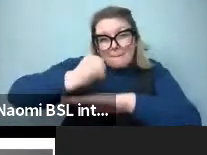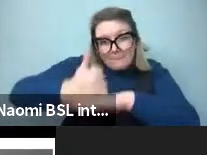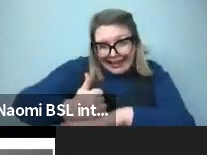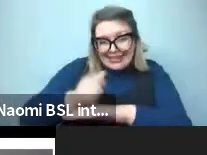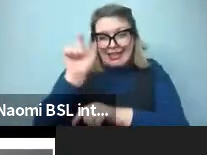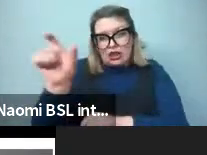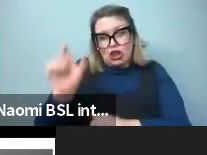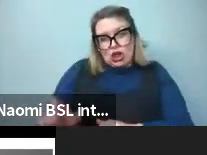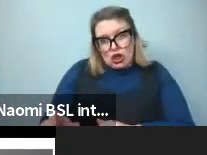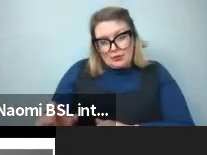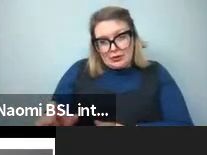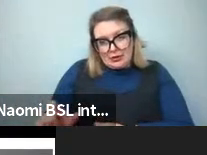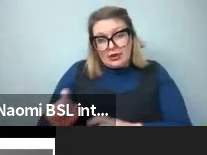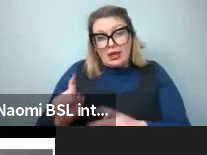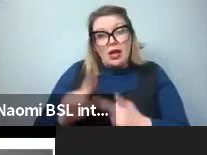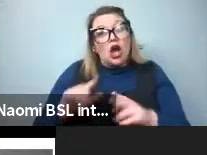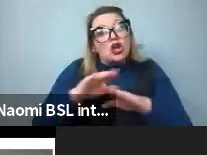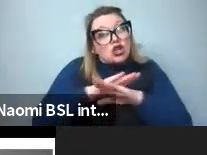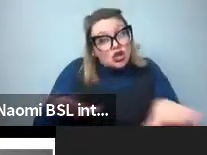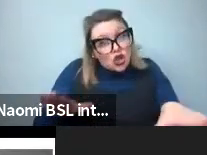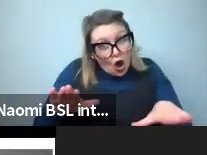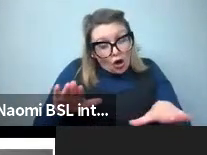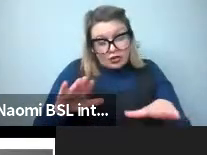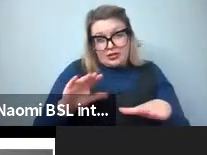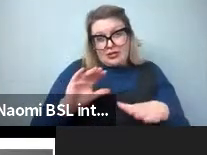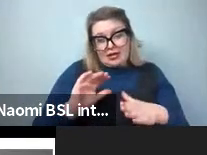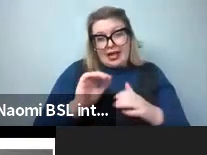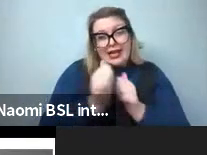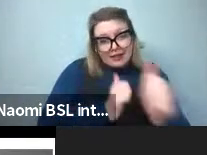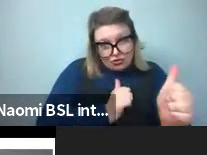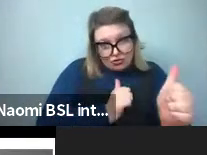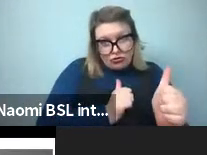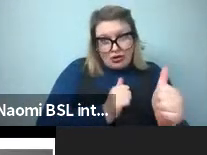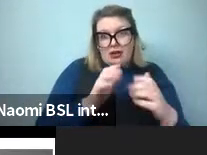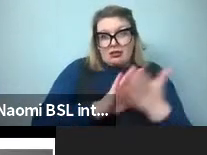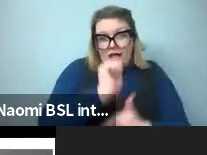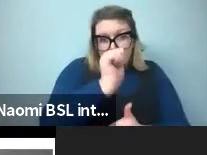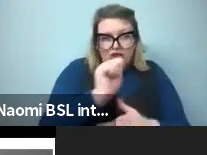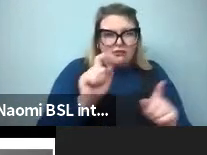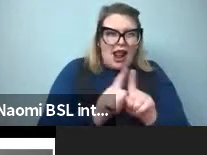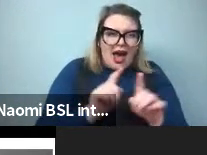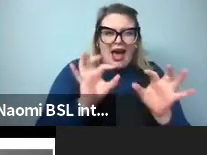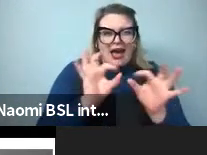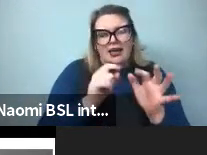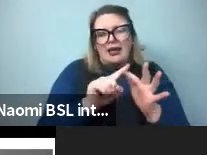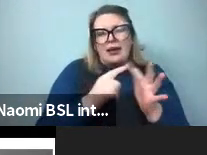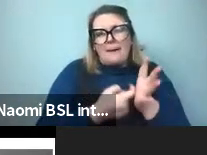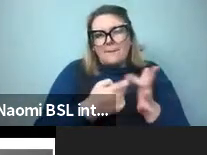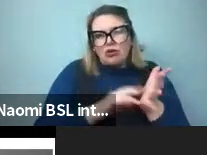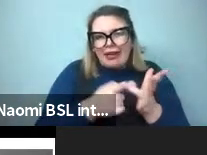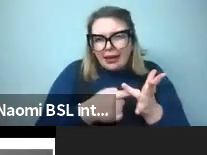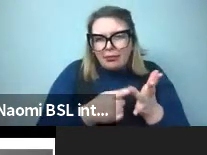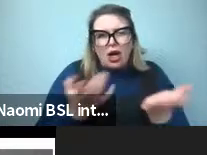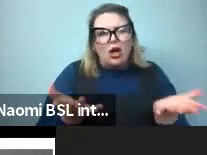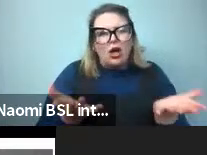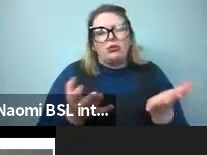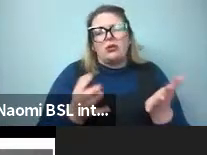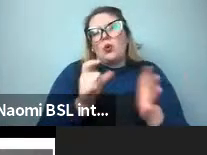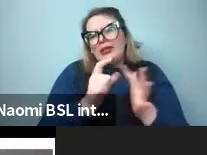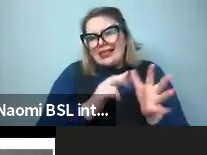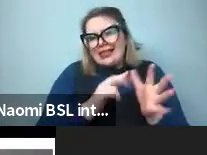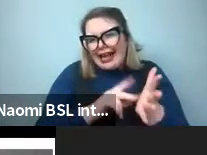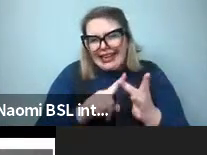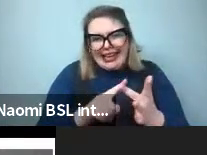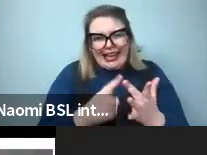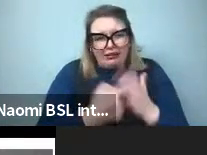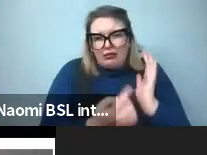whereas a non-industrialized culture like Burinmo and Papua New Guinea has only five terms that people agree on. And cultures may